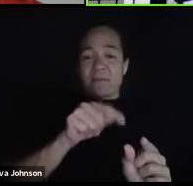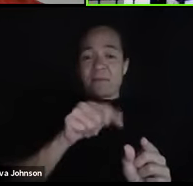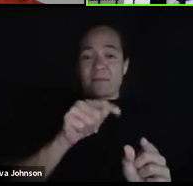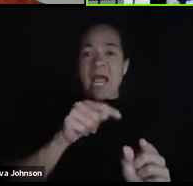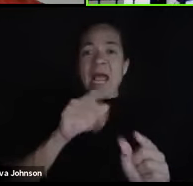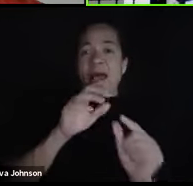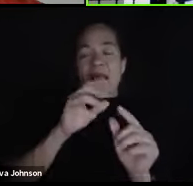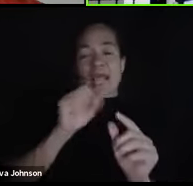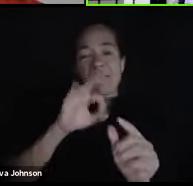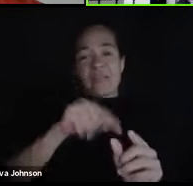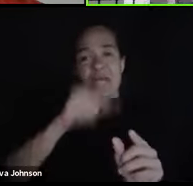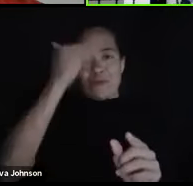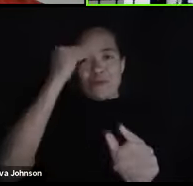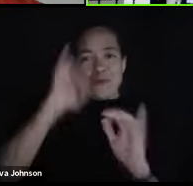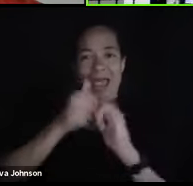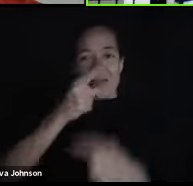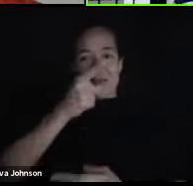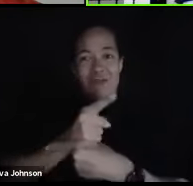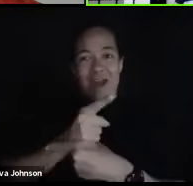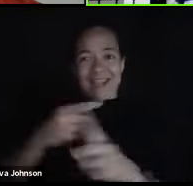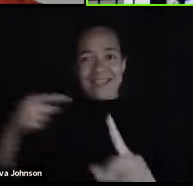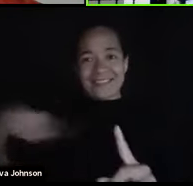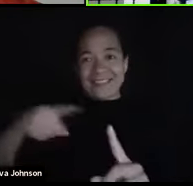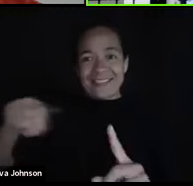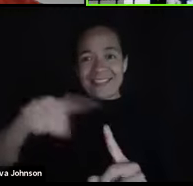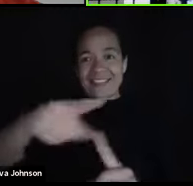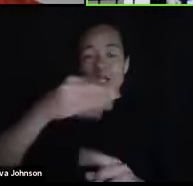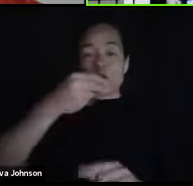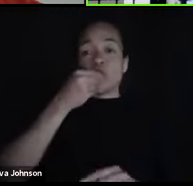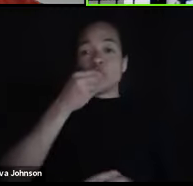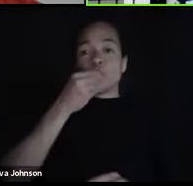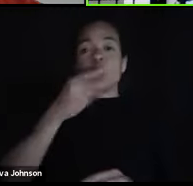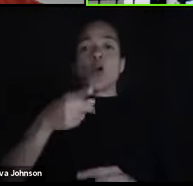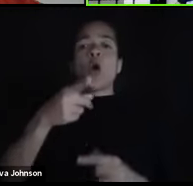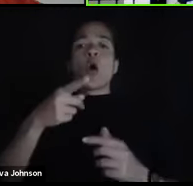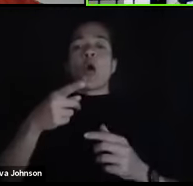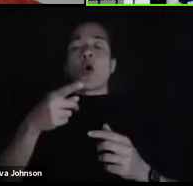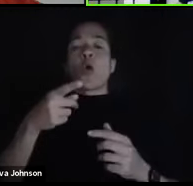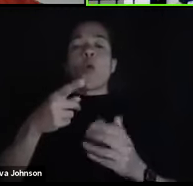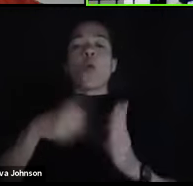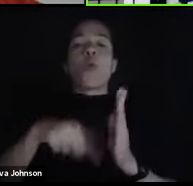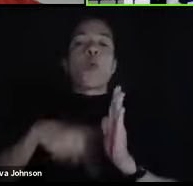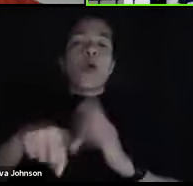way to get to the, you know, the end of the maze. What do you think the results were?